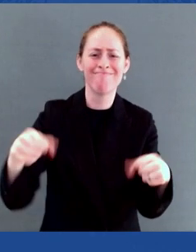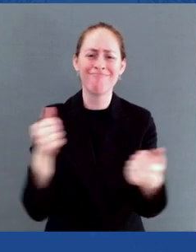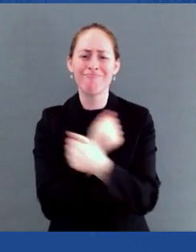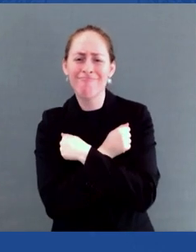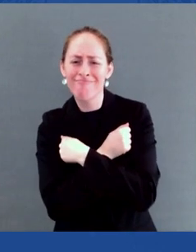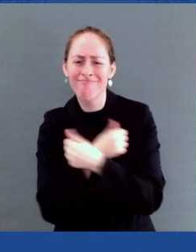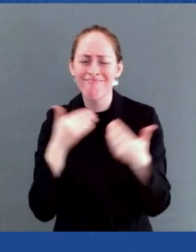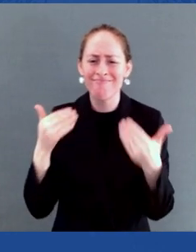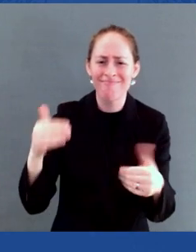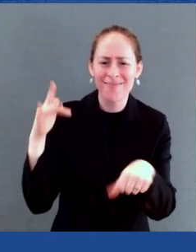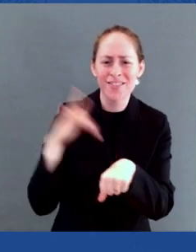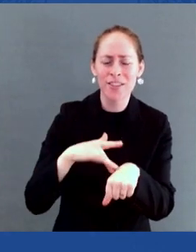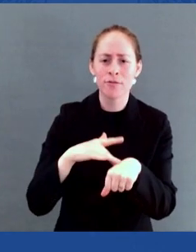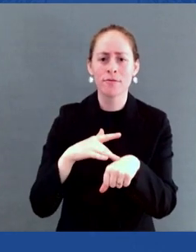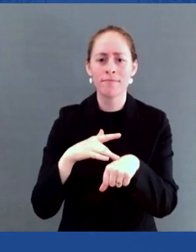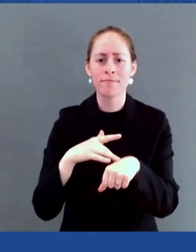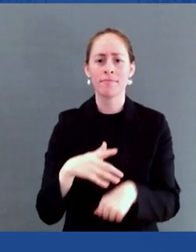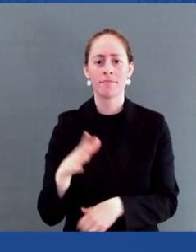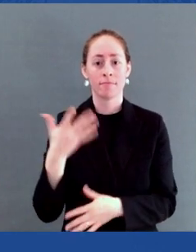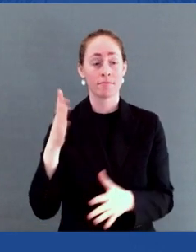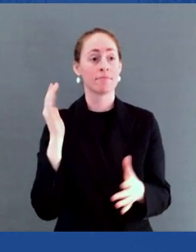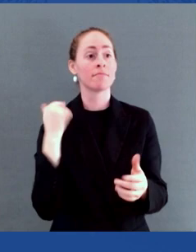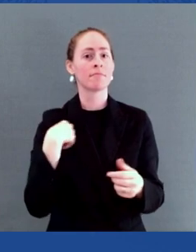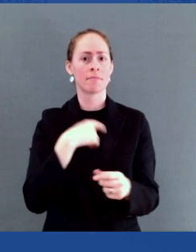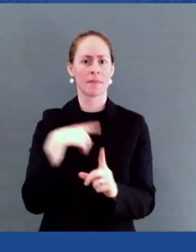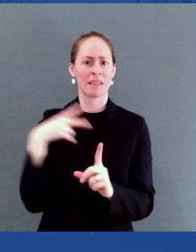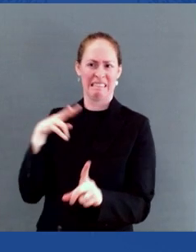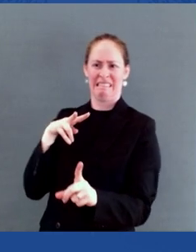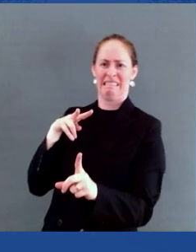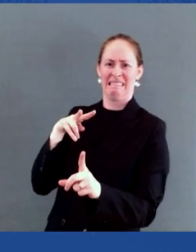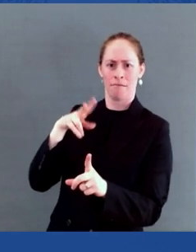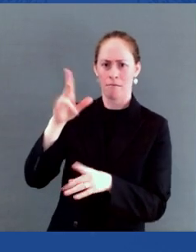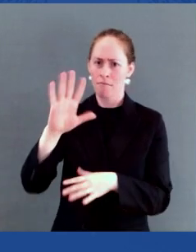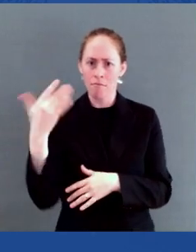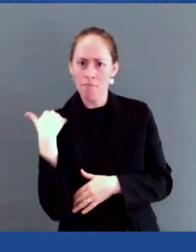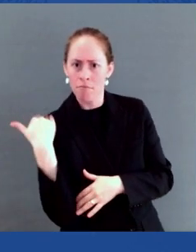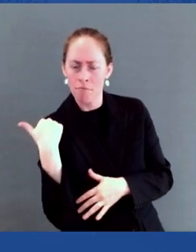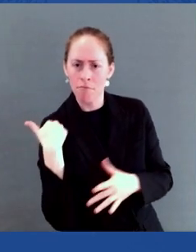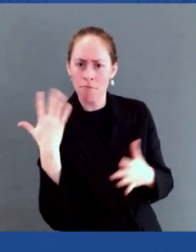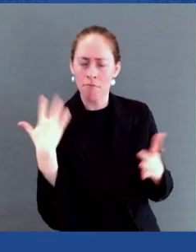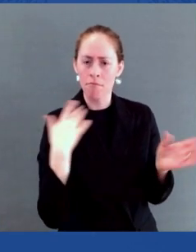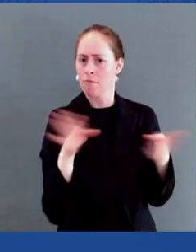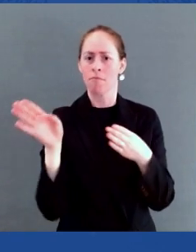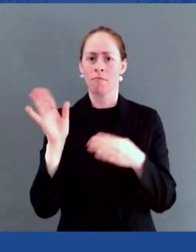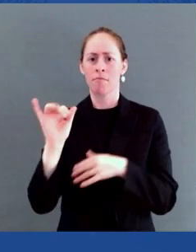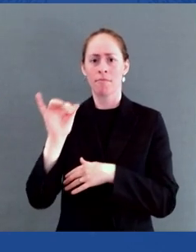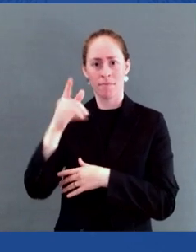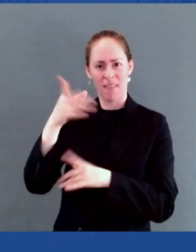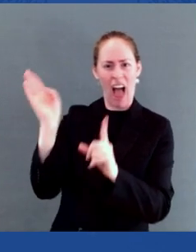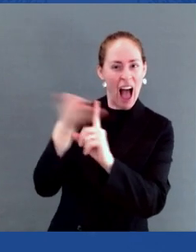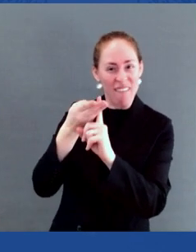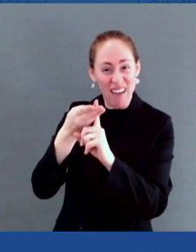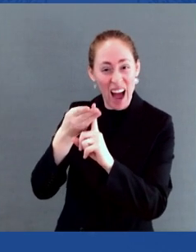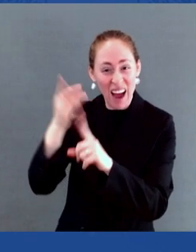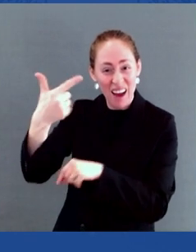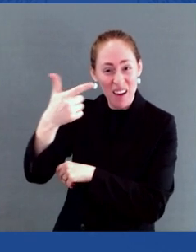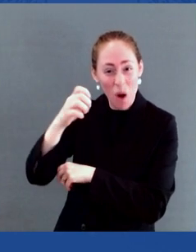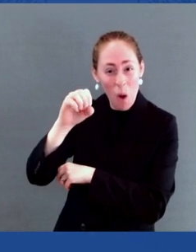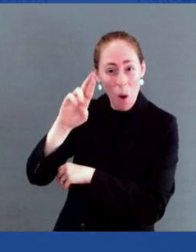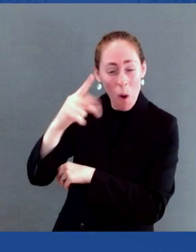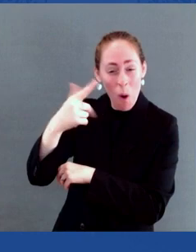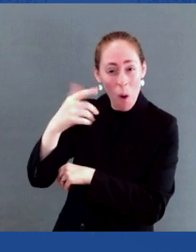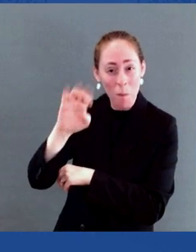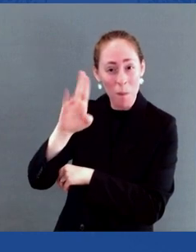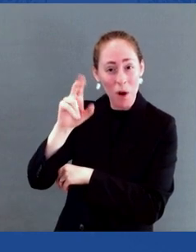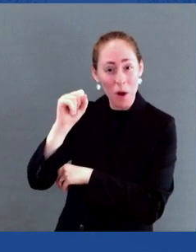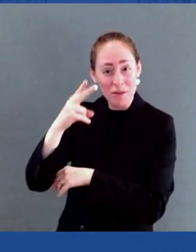George Bush to lead on this, too. No, but all kidding aside, I just want to personally, front of all these people and all